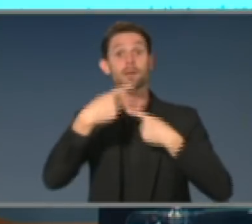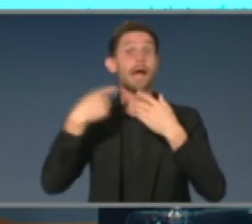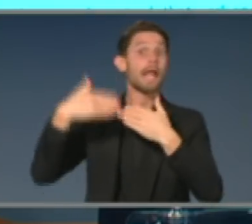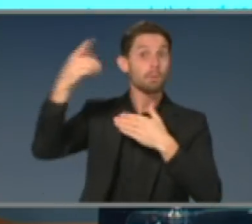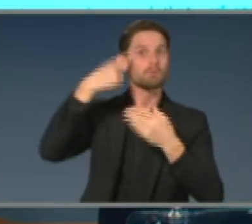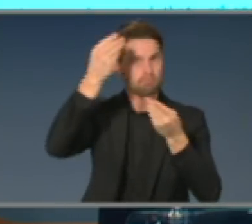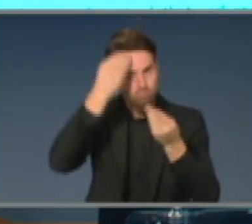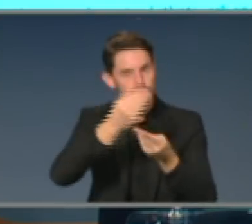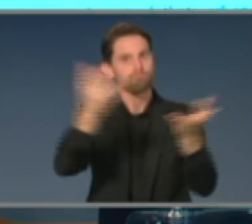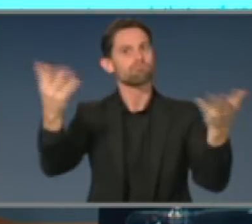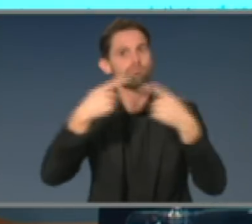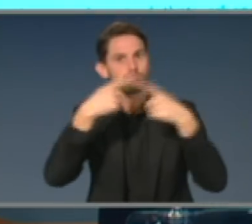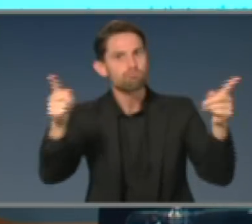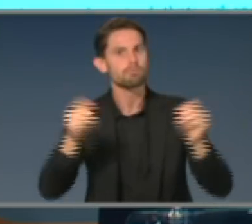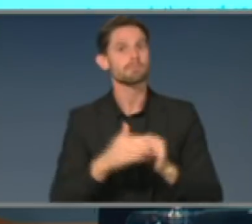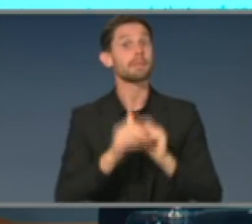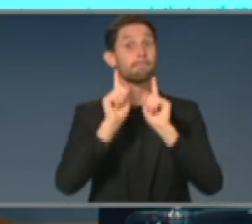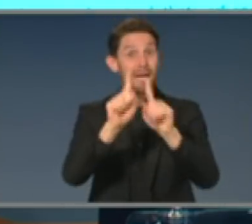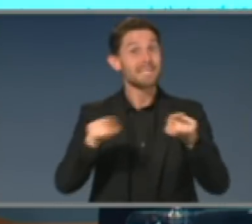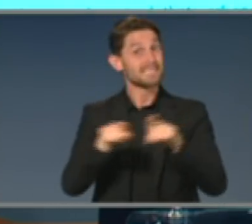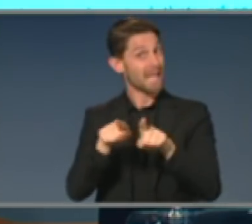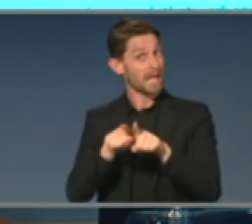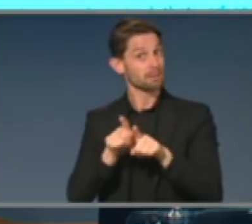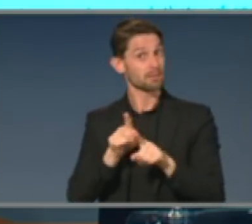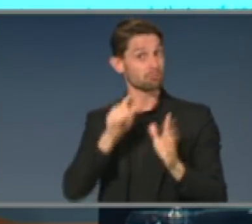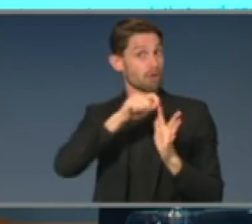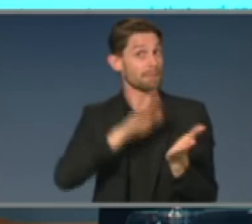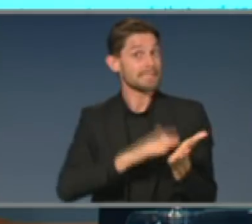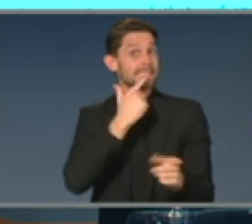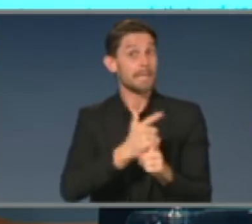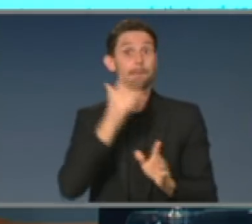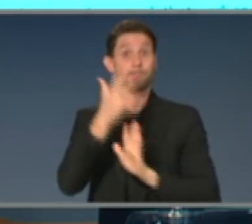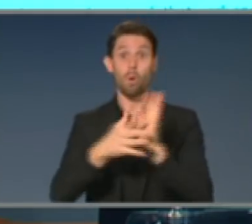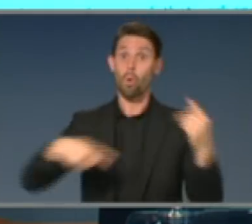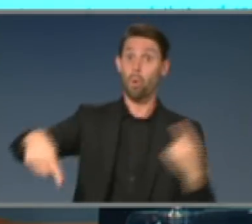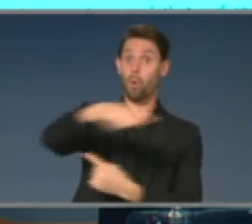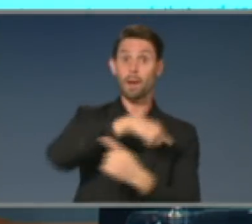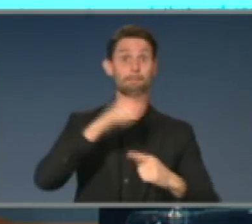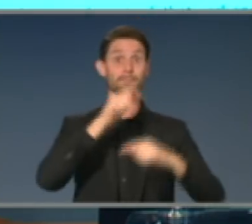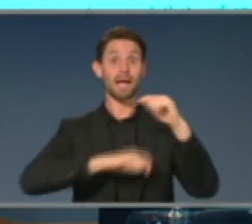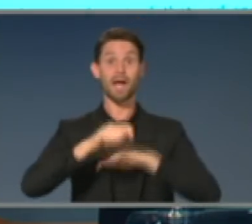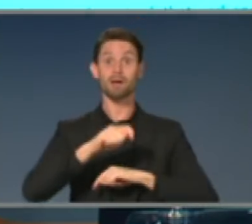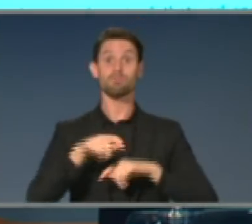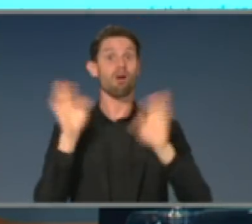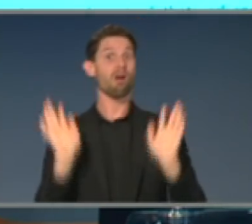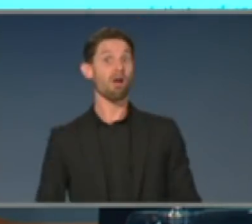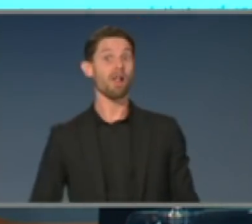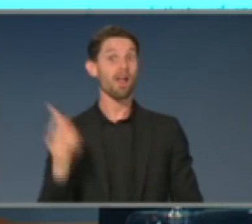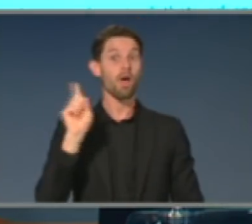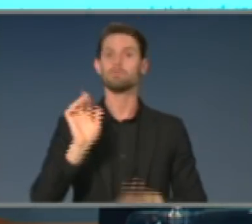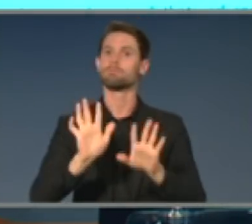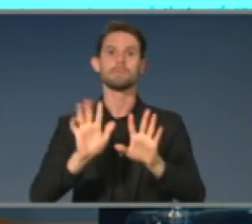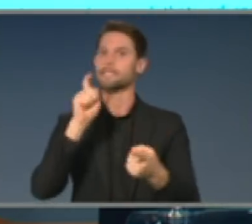we're not in any way out of trouble at the moment, but we are in a relatively strong position